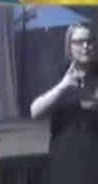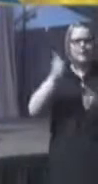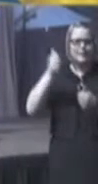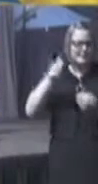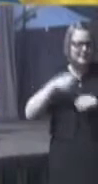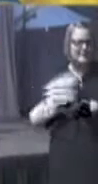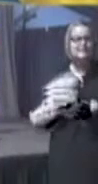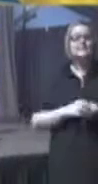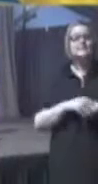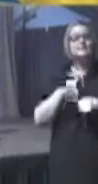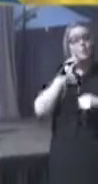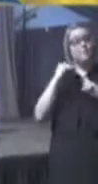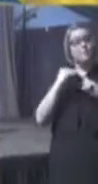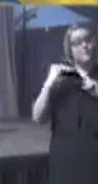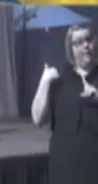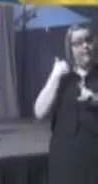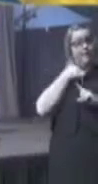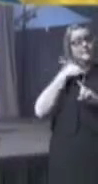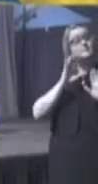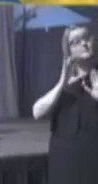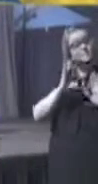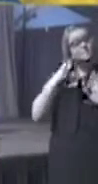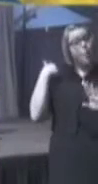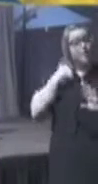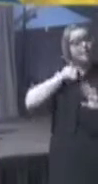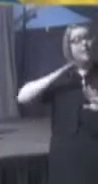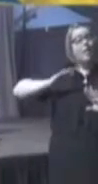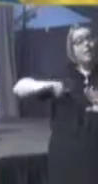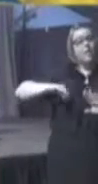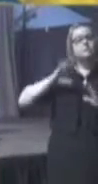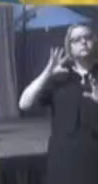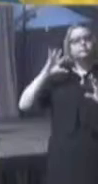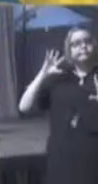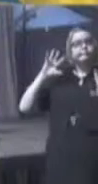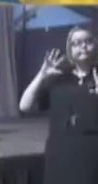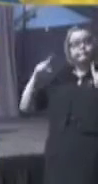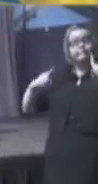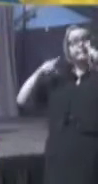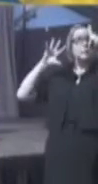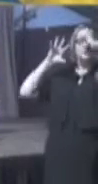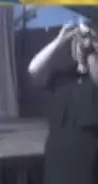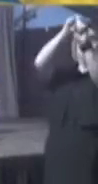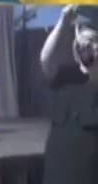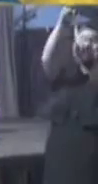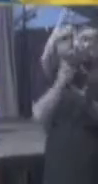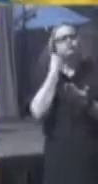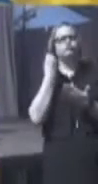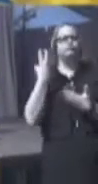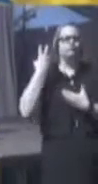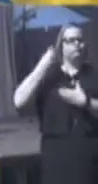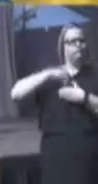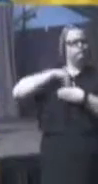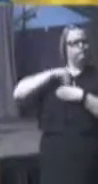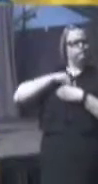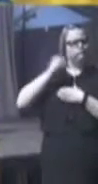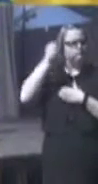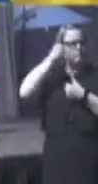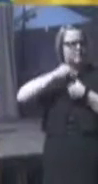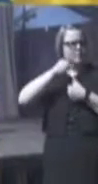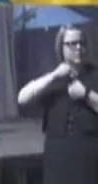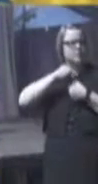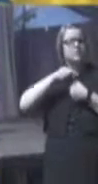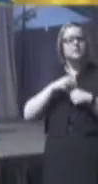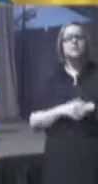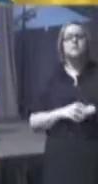It should remind us that although we have yet to reach the mountaintop, we cannot stop climbing. When our children look